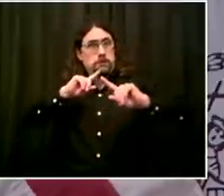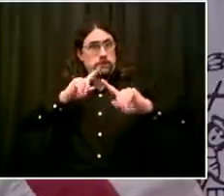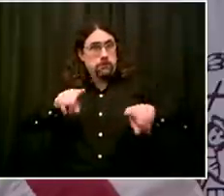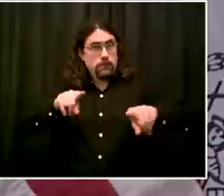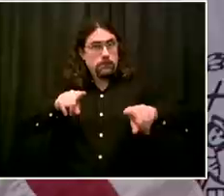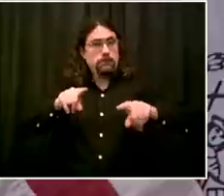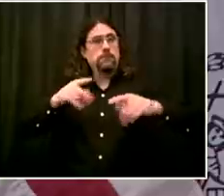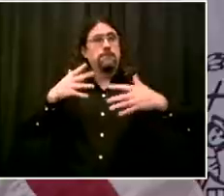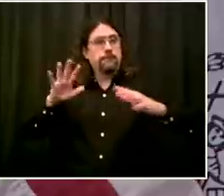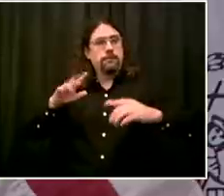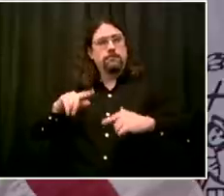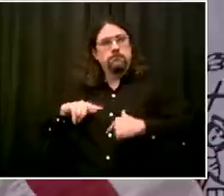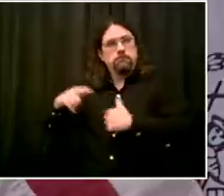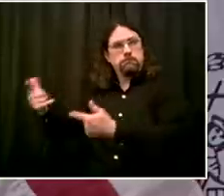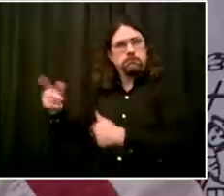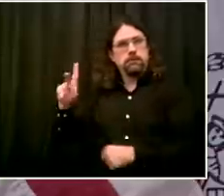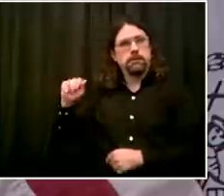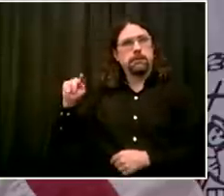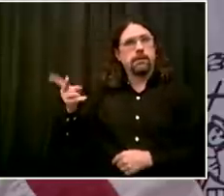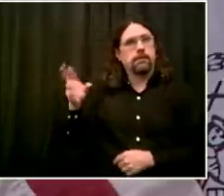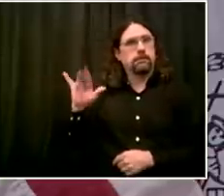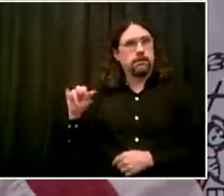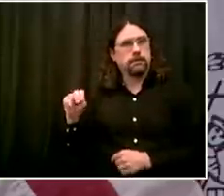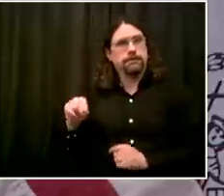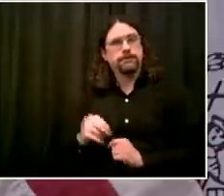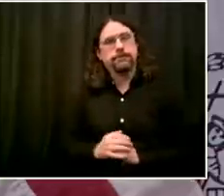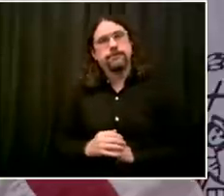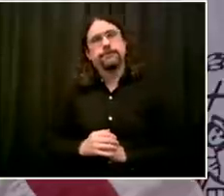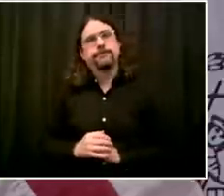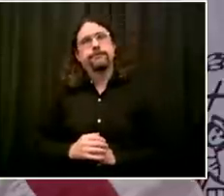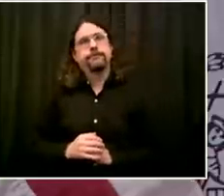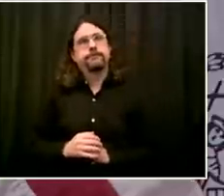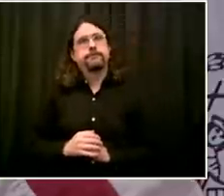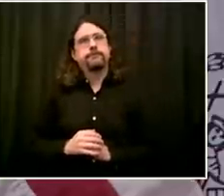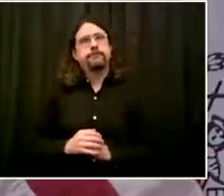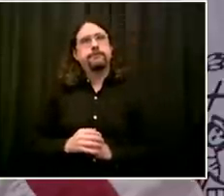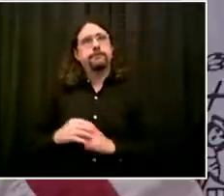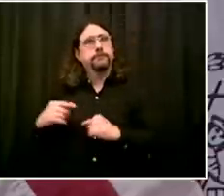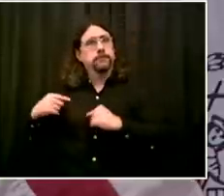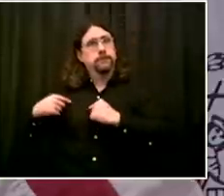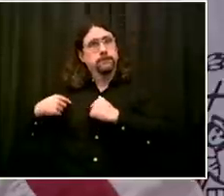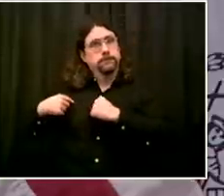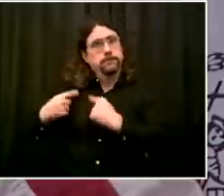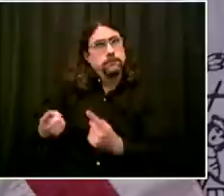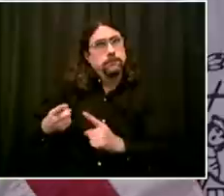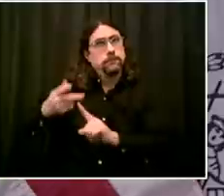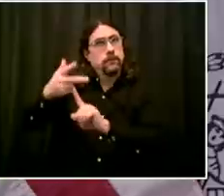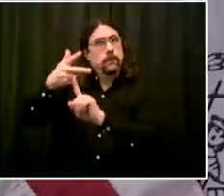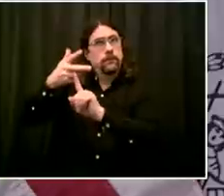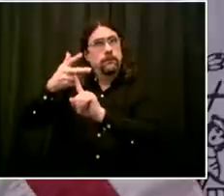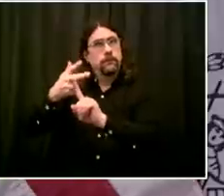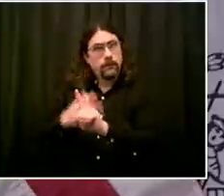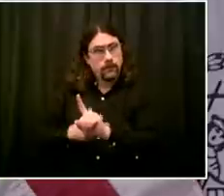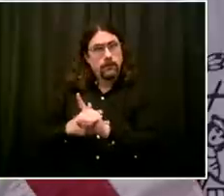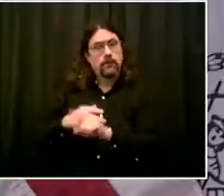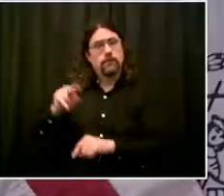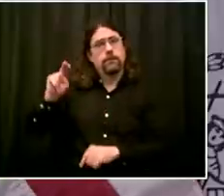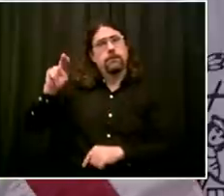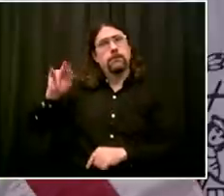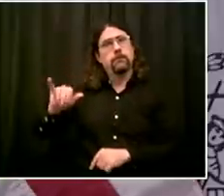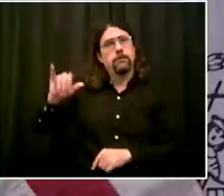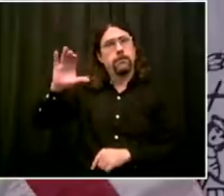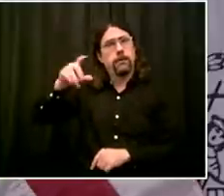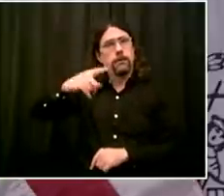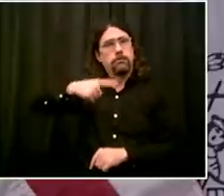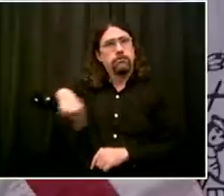have been very, very much on the same page. Uh, there's been a couple of times where there's been different perspectives.